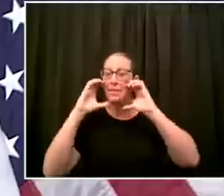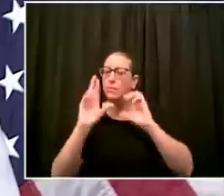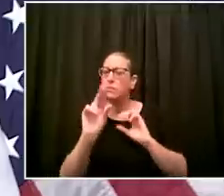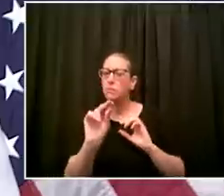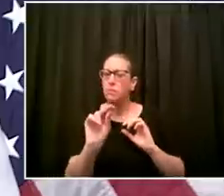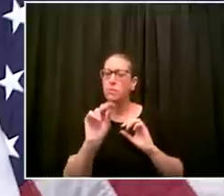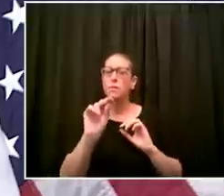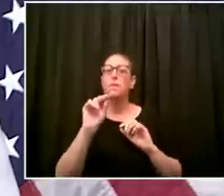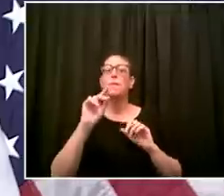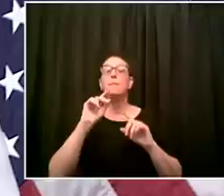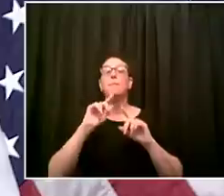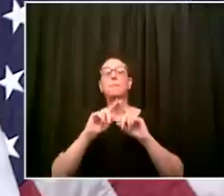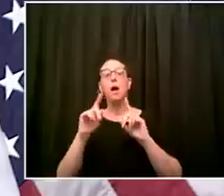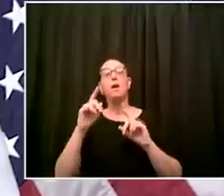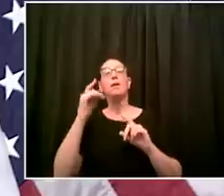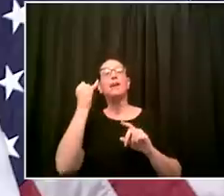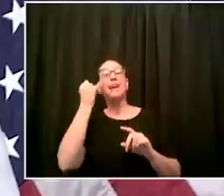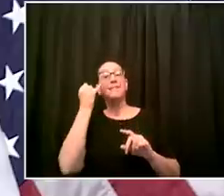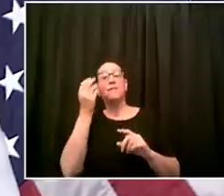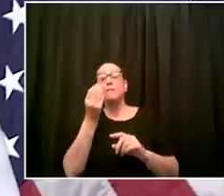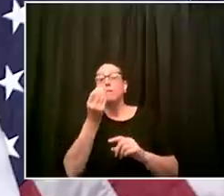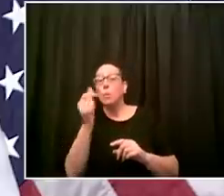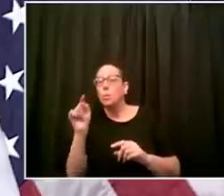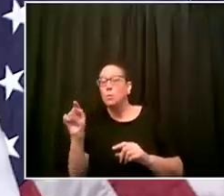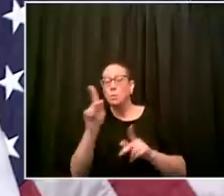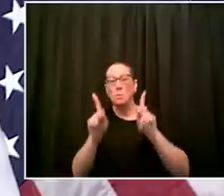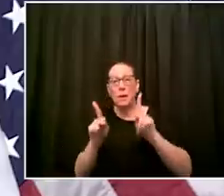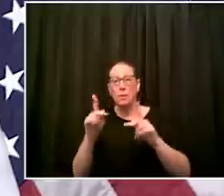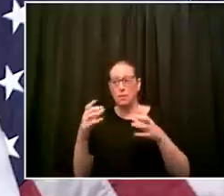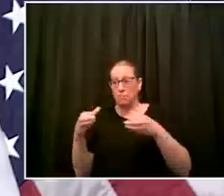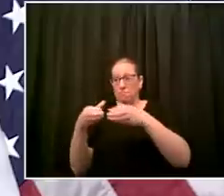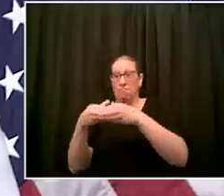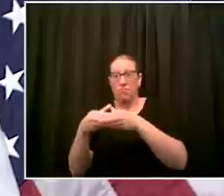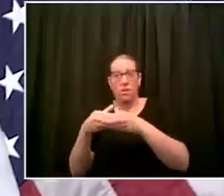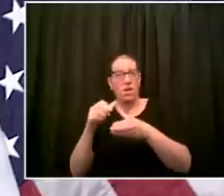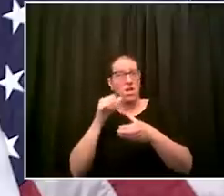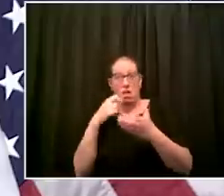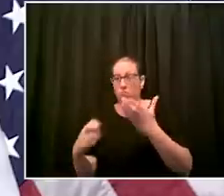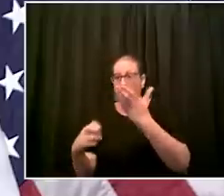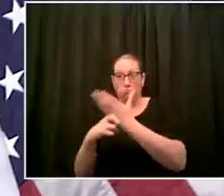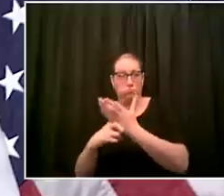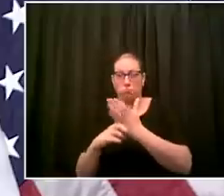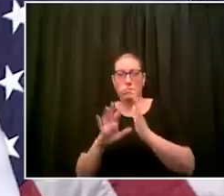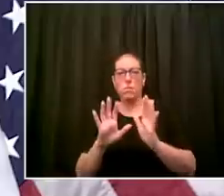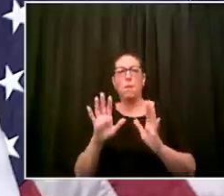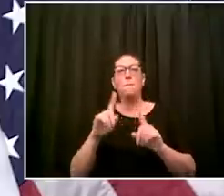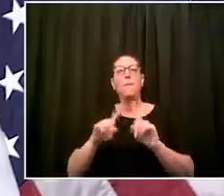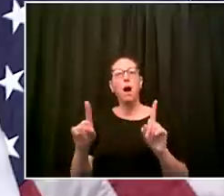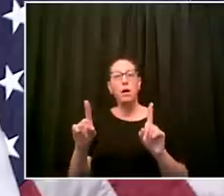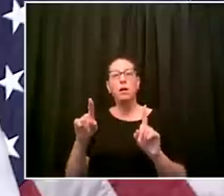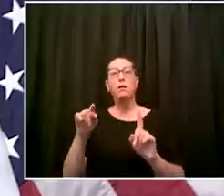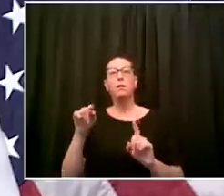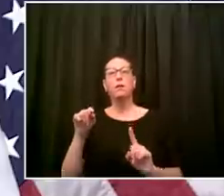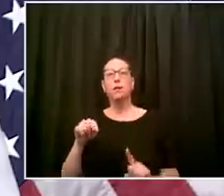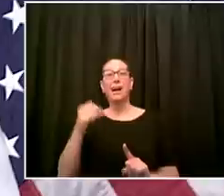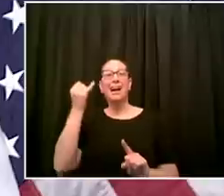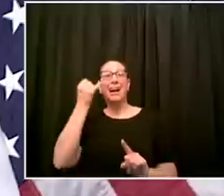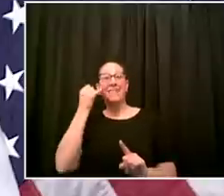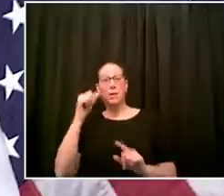too close together will remind them to create space but if you've got gatherings